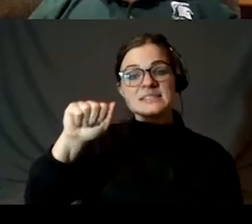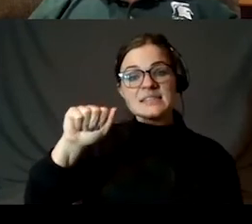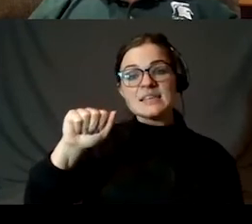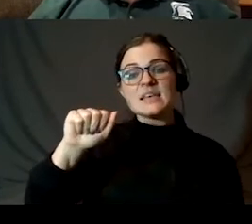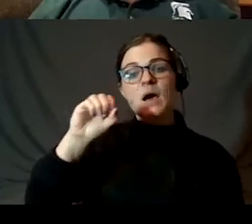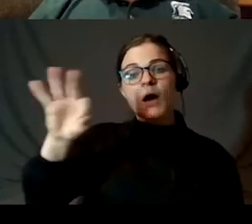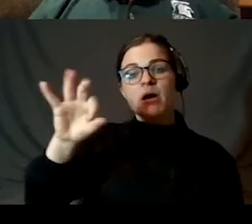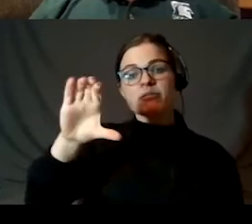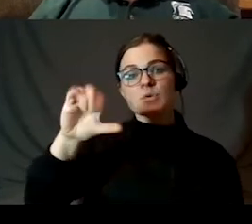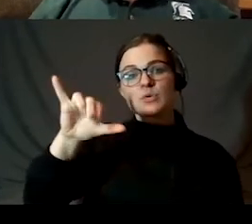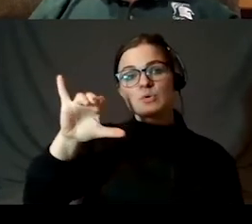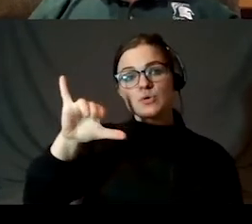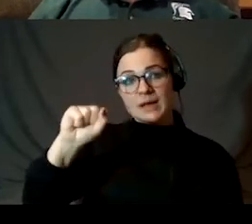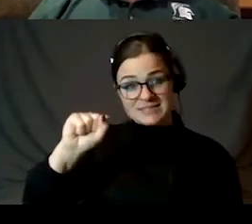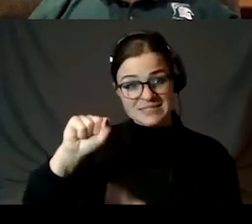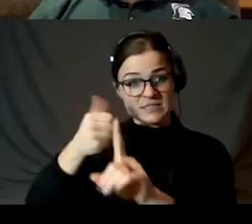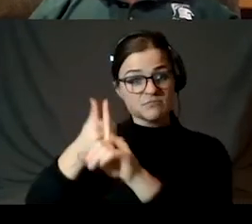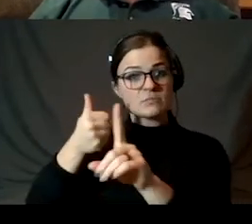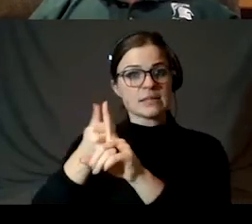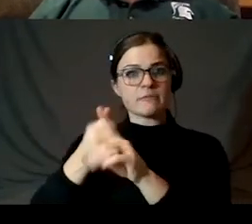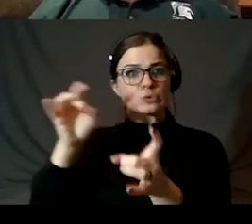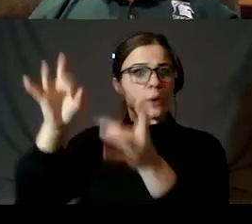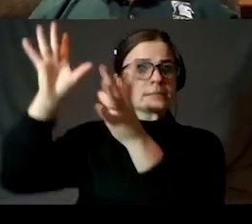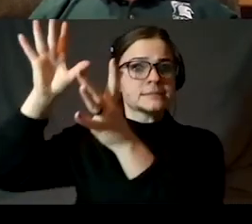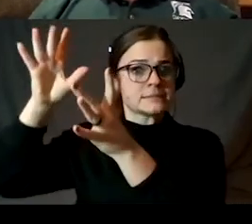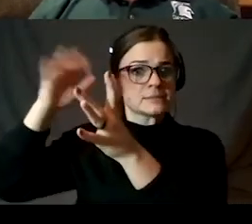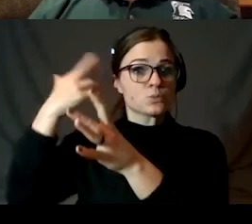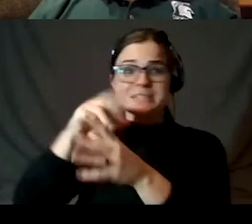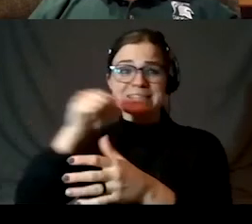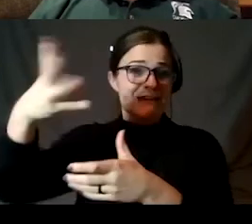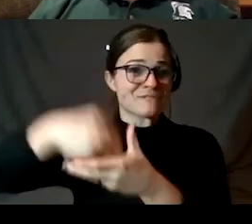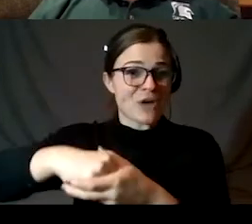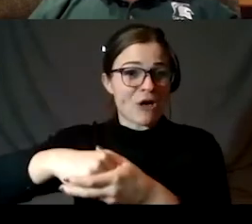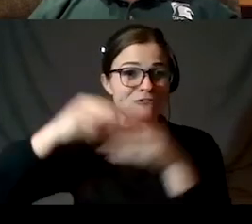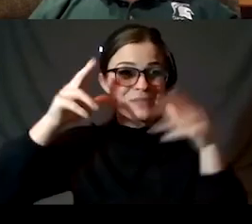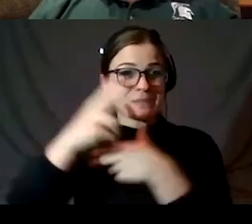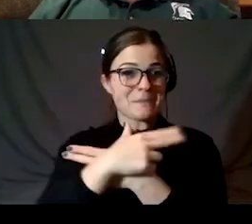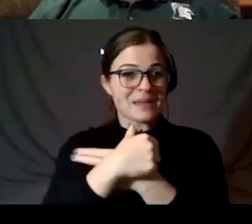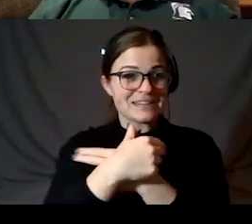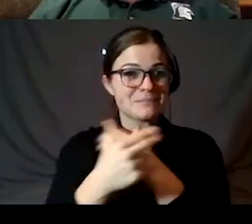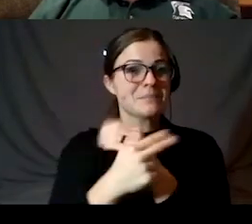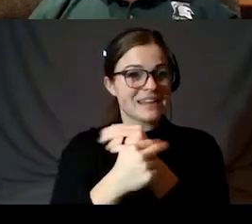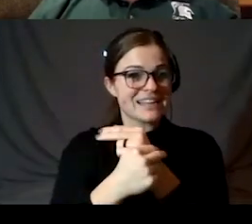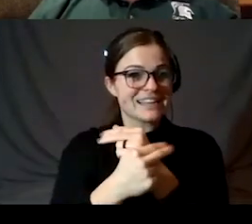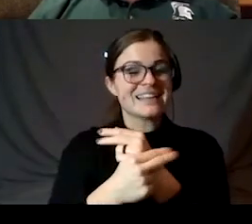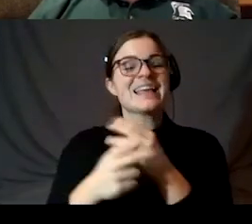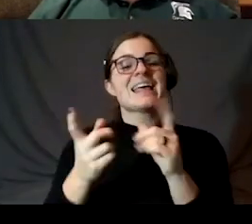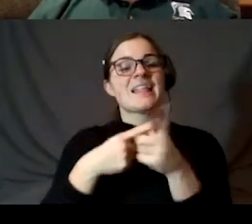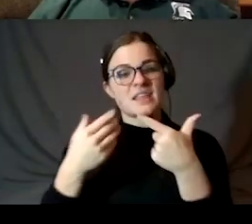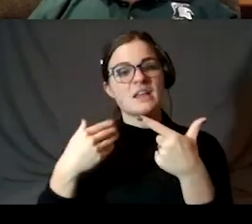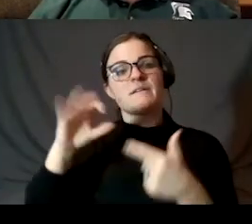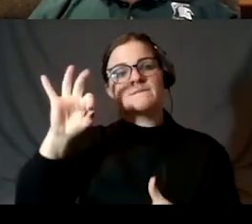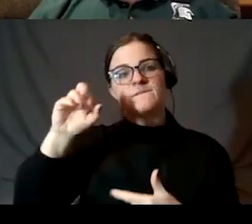that is in crisis because it's not part of the bunny. And then you have the sea of fertility, the sea of